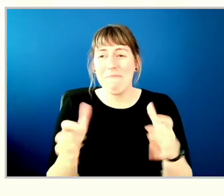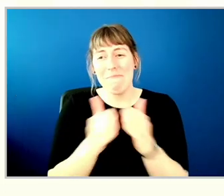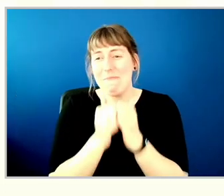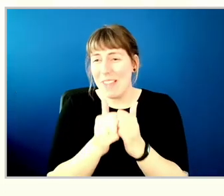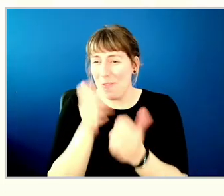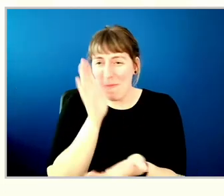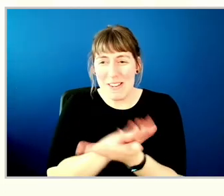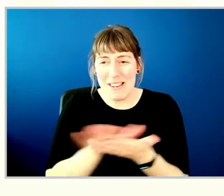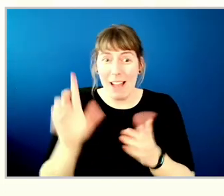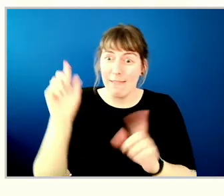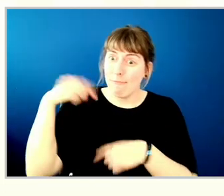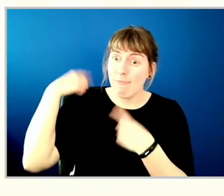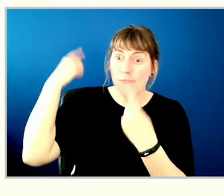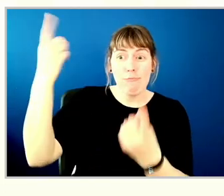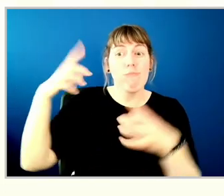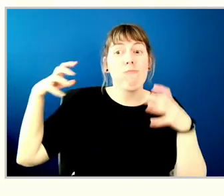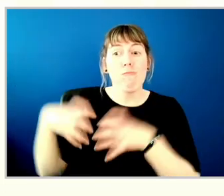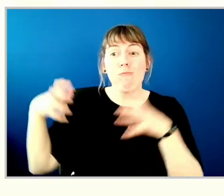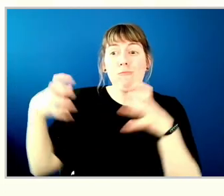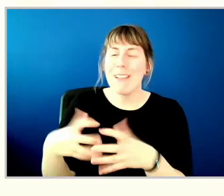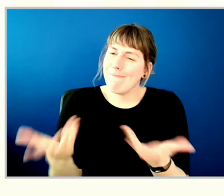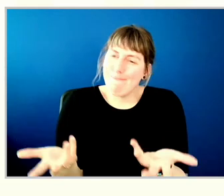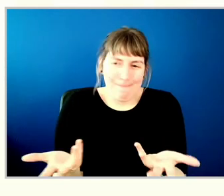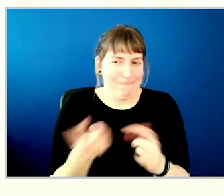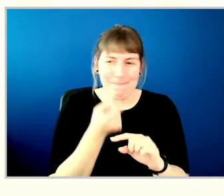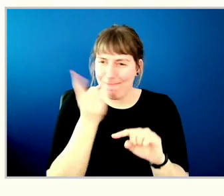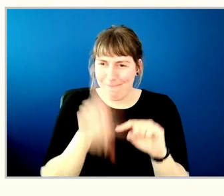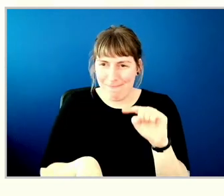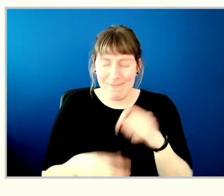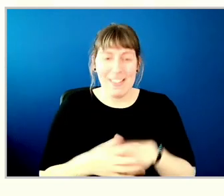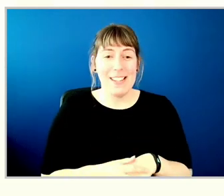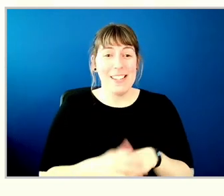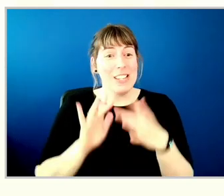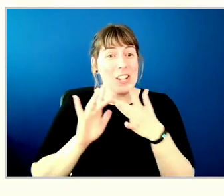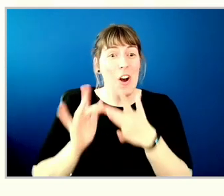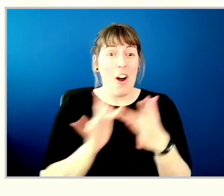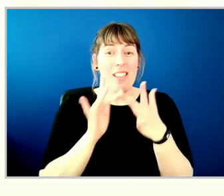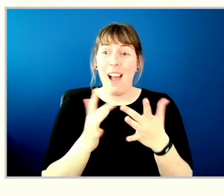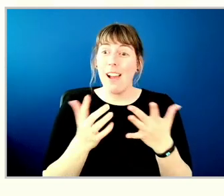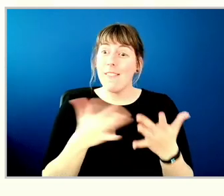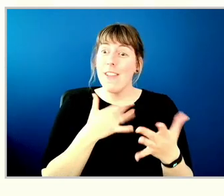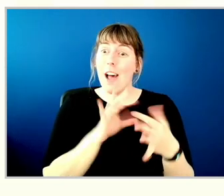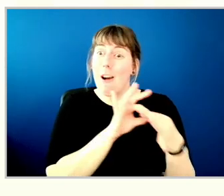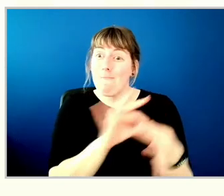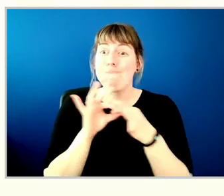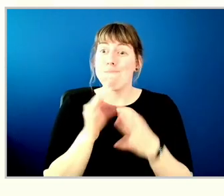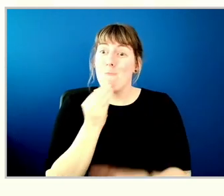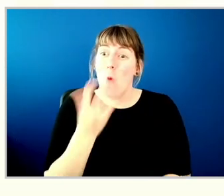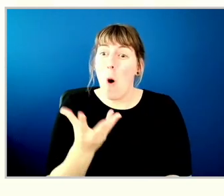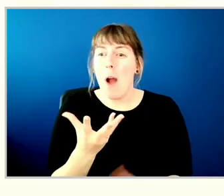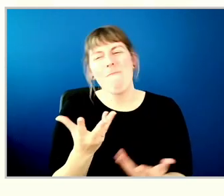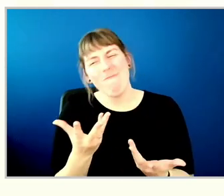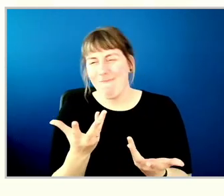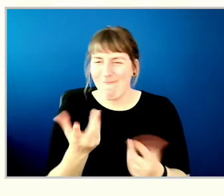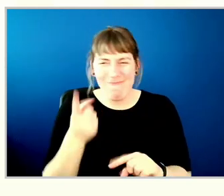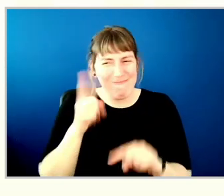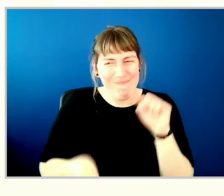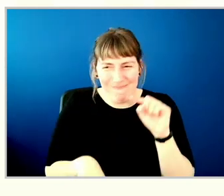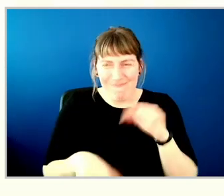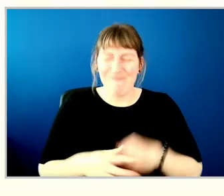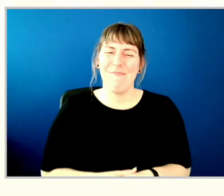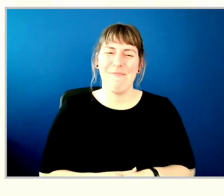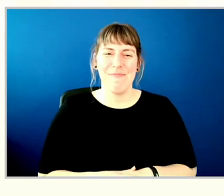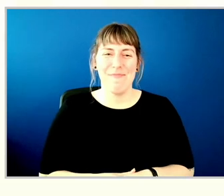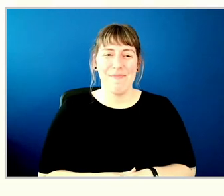as we've done in the past. Meeting virtually loses the warmth and the connection we would normally get to experience. But it